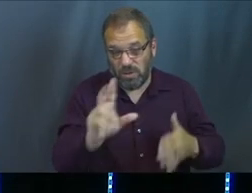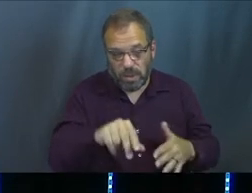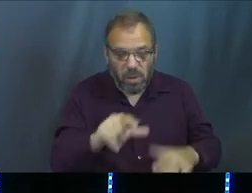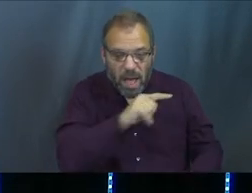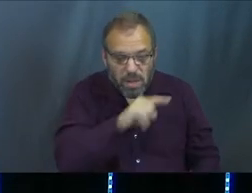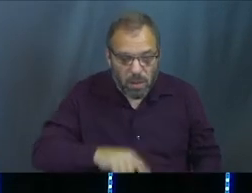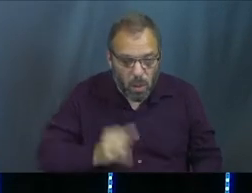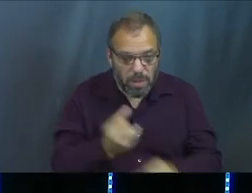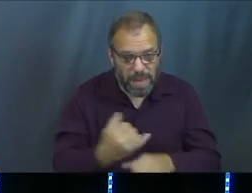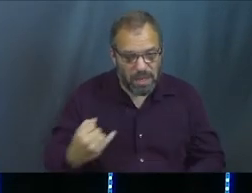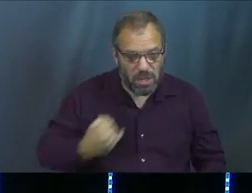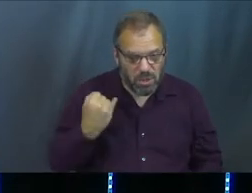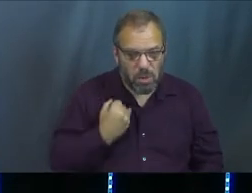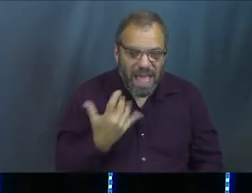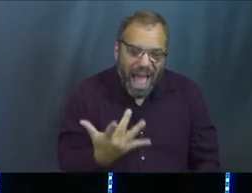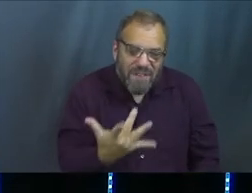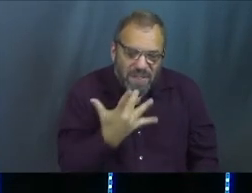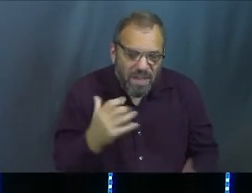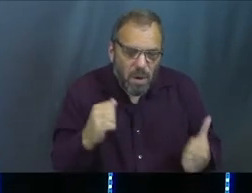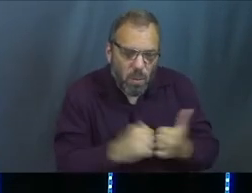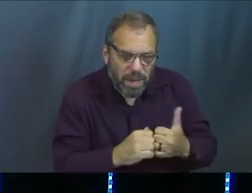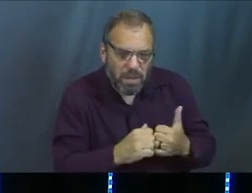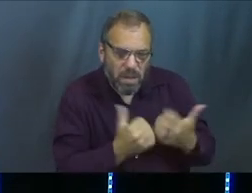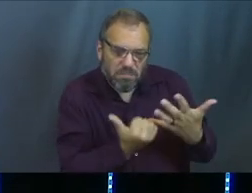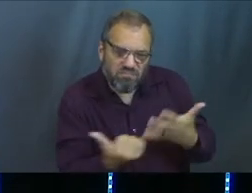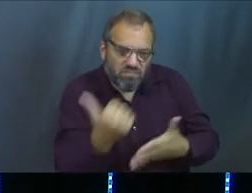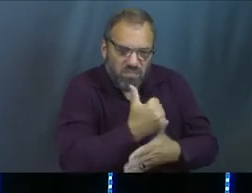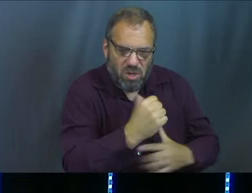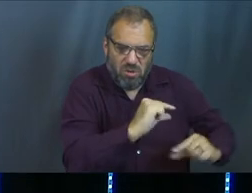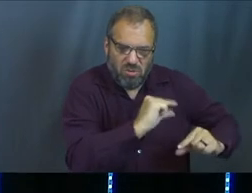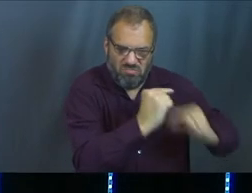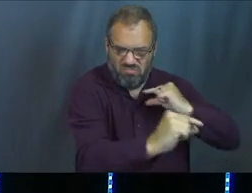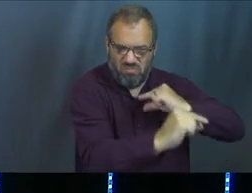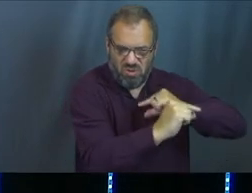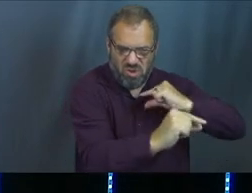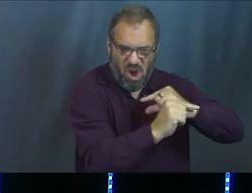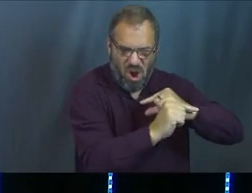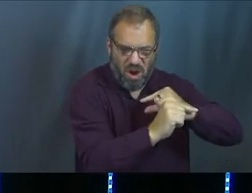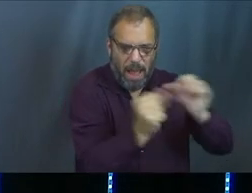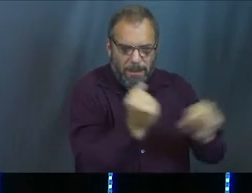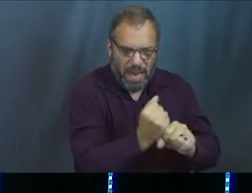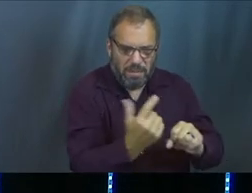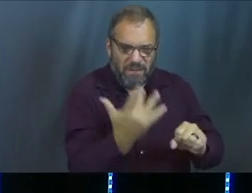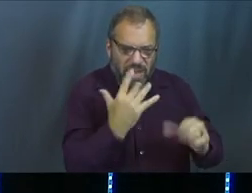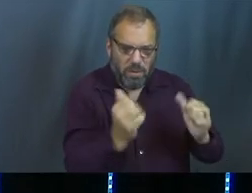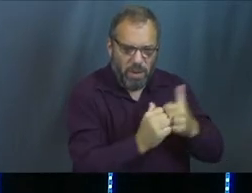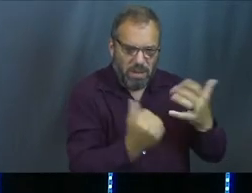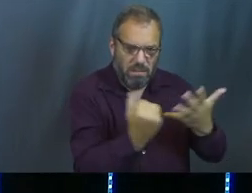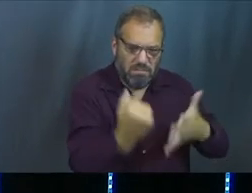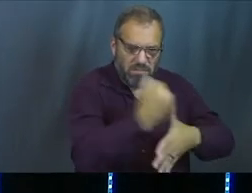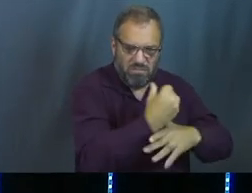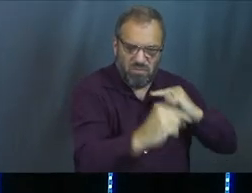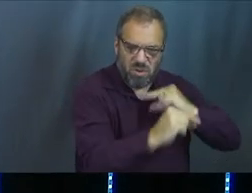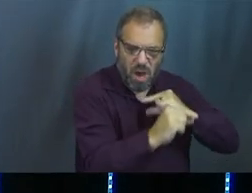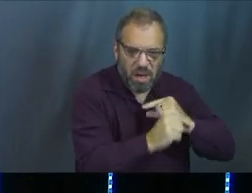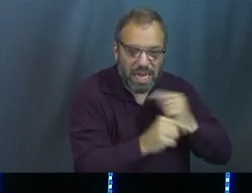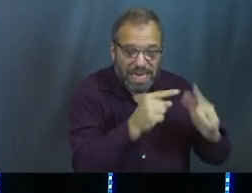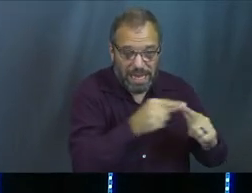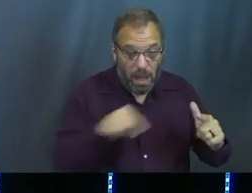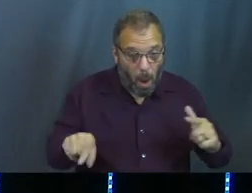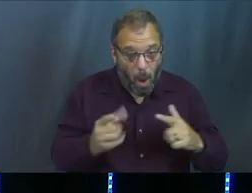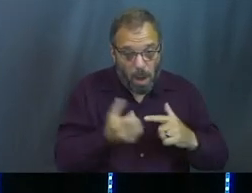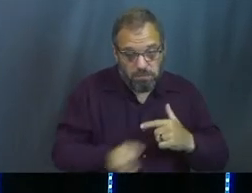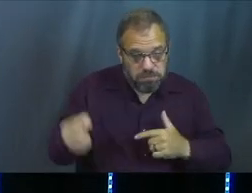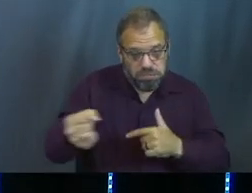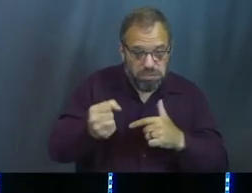And the Lord made Joseph a favorite with the prison warden, right? He made him a favorite of the prison warden. Before long, the warden put